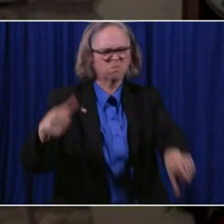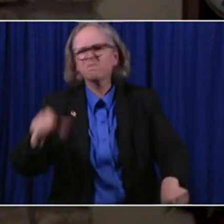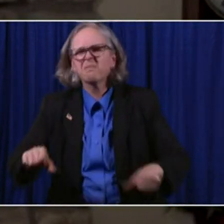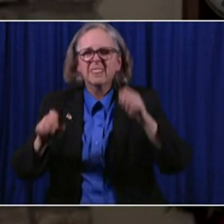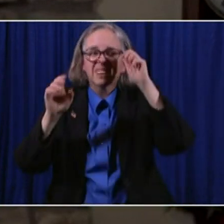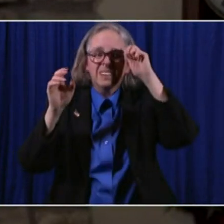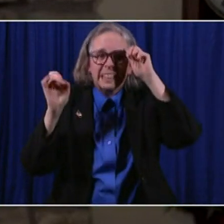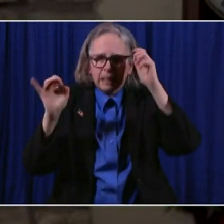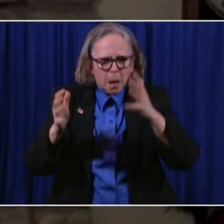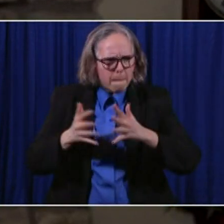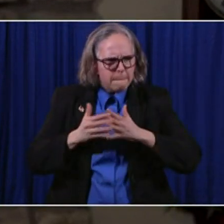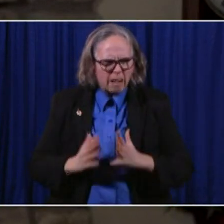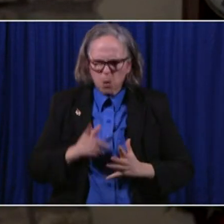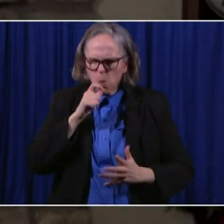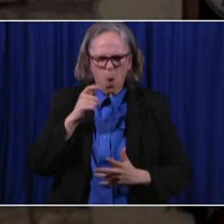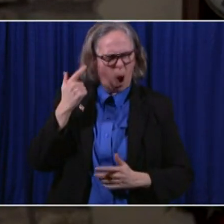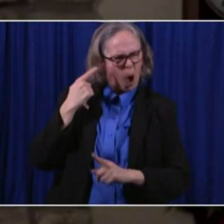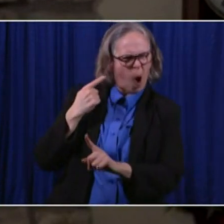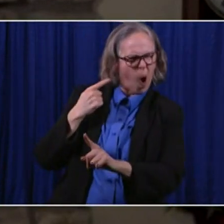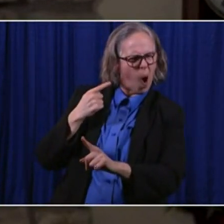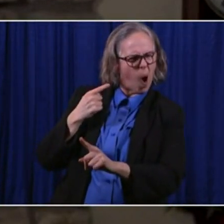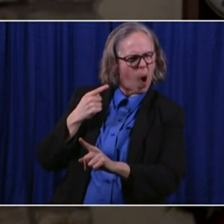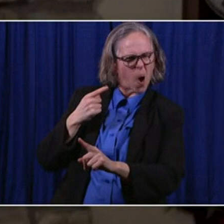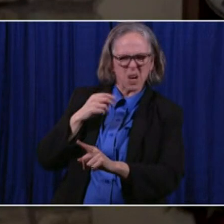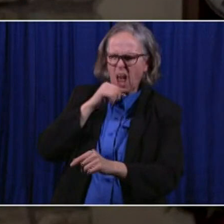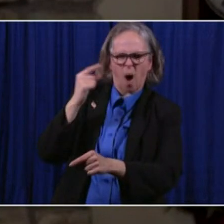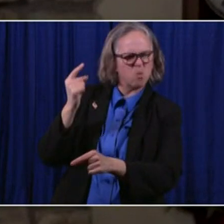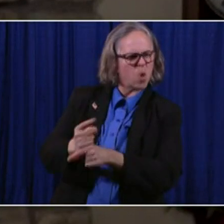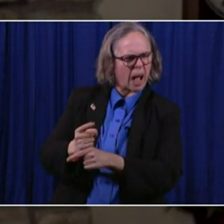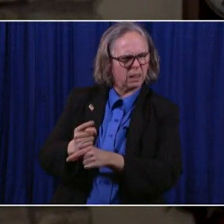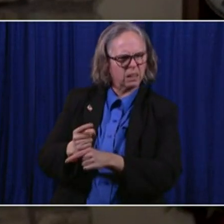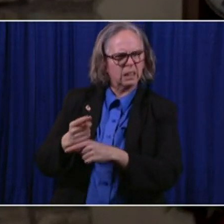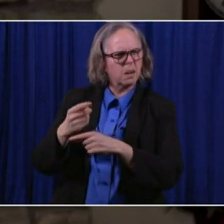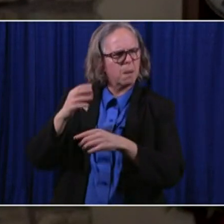incorrectly that Donald Trump won.